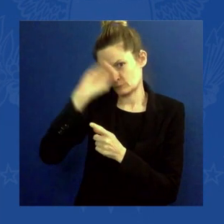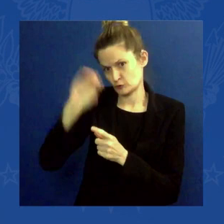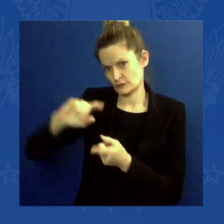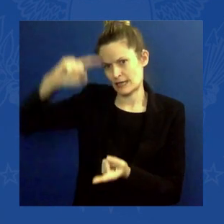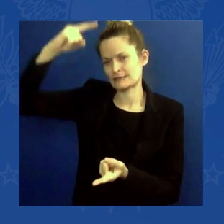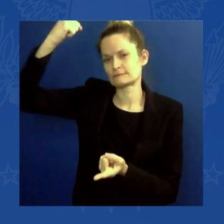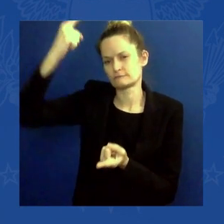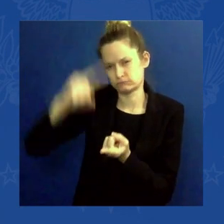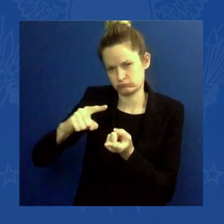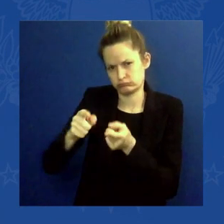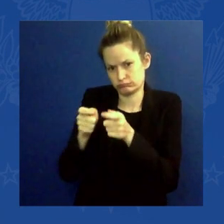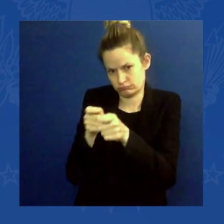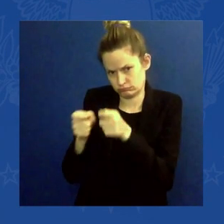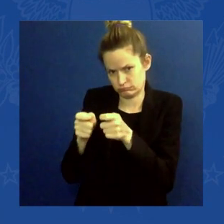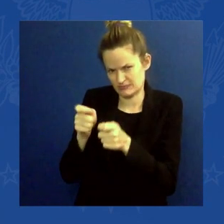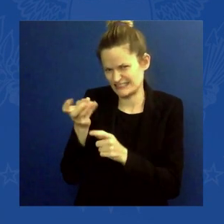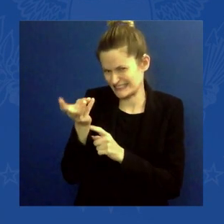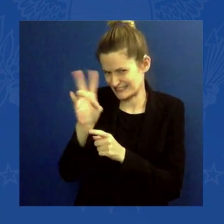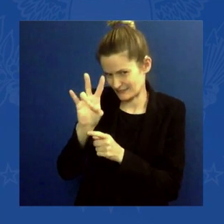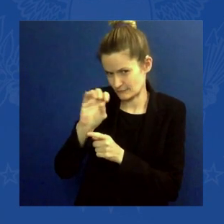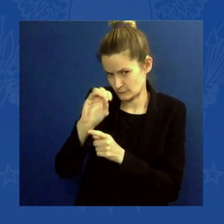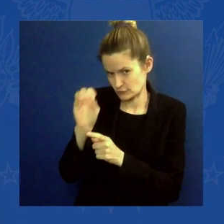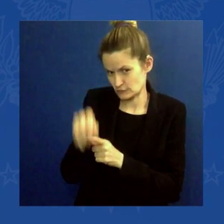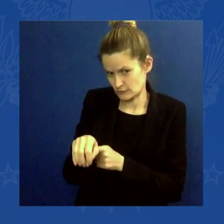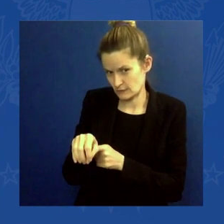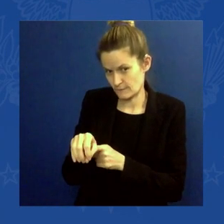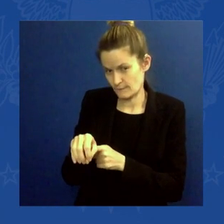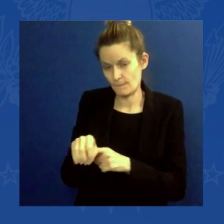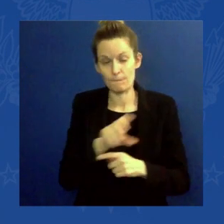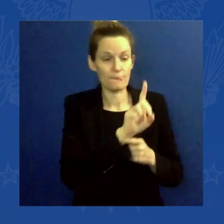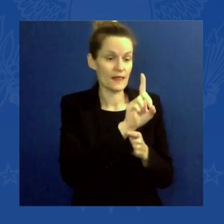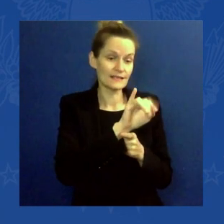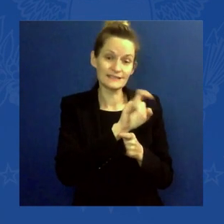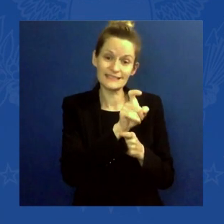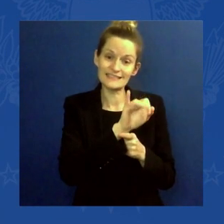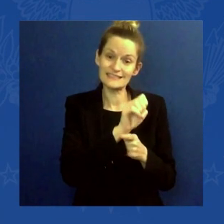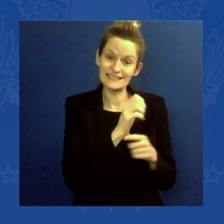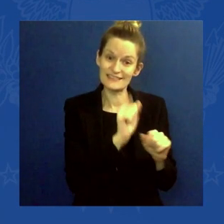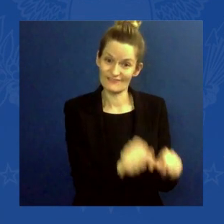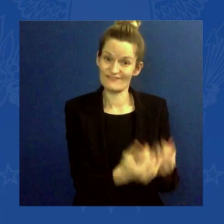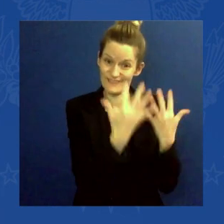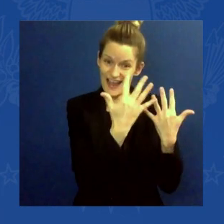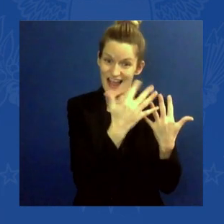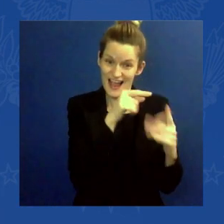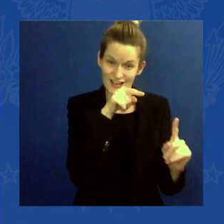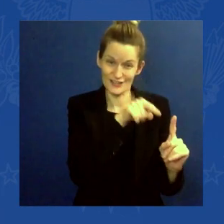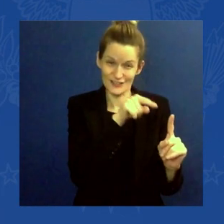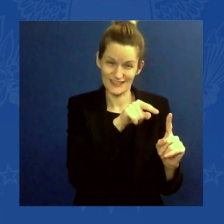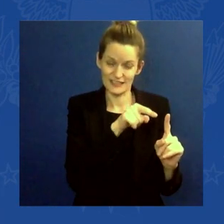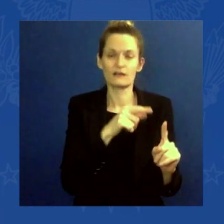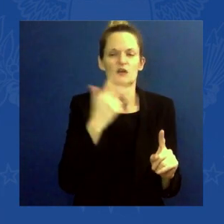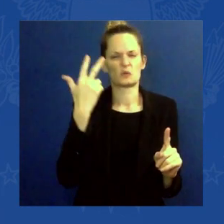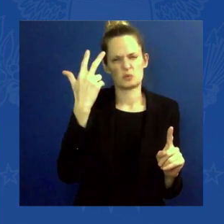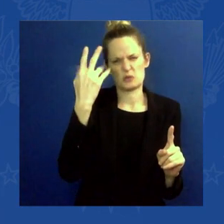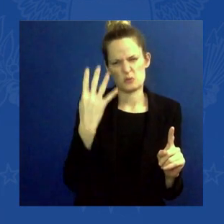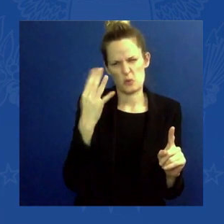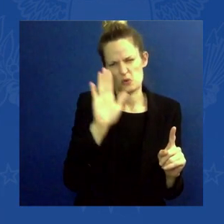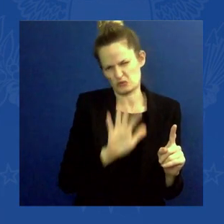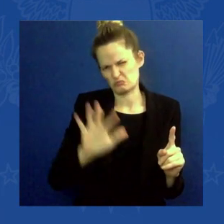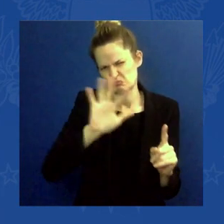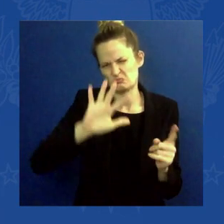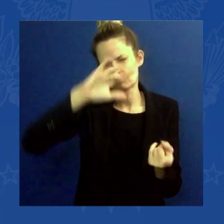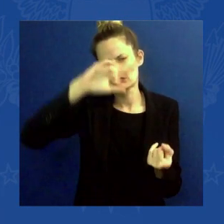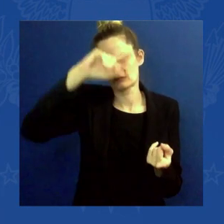Situationally, we are battling these wildfires and making progress. But the sustainable mindset we have is to